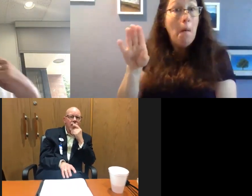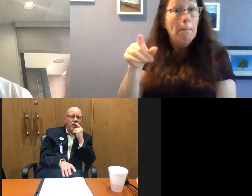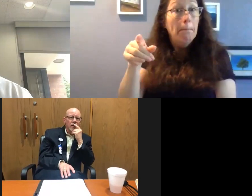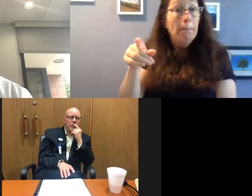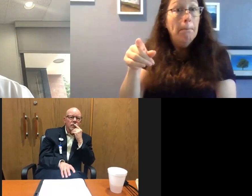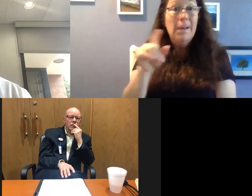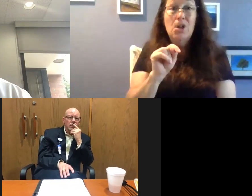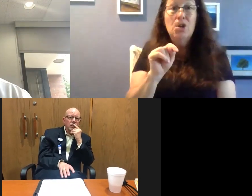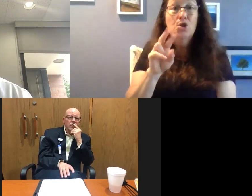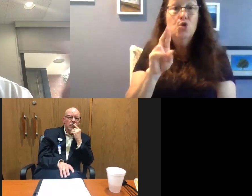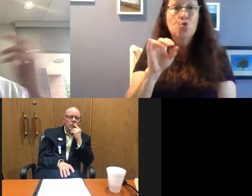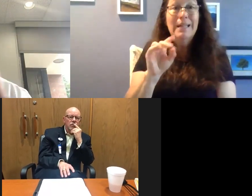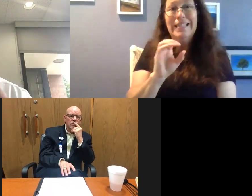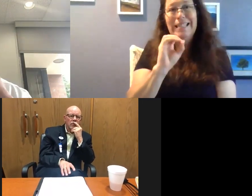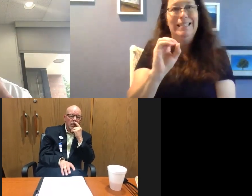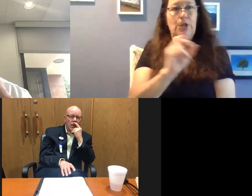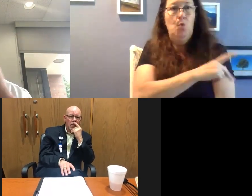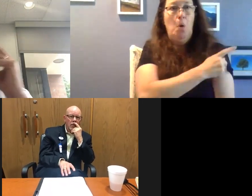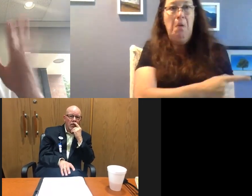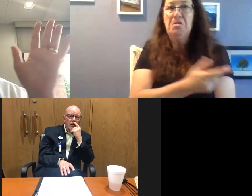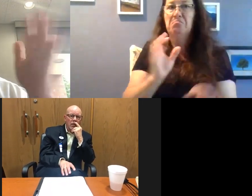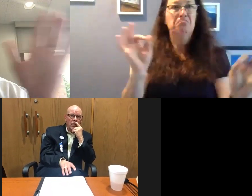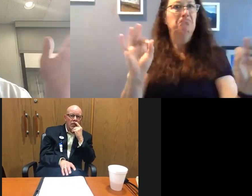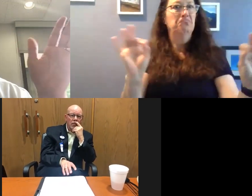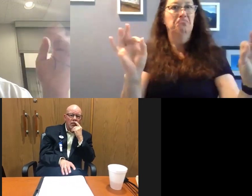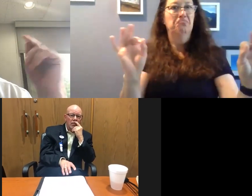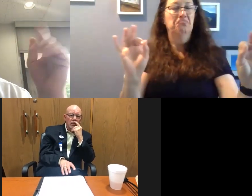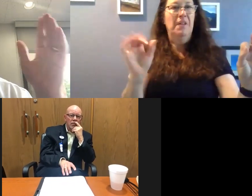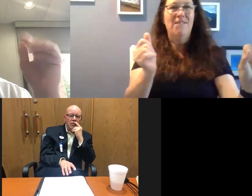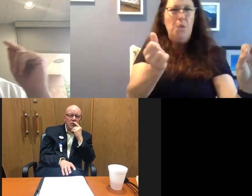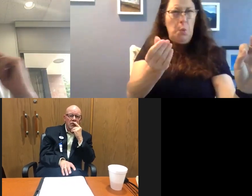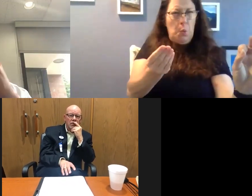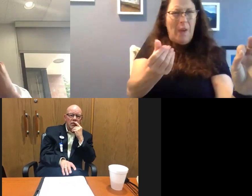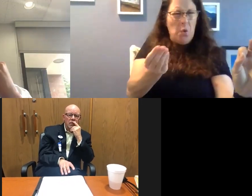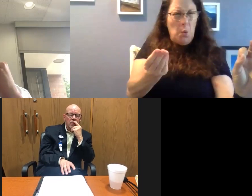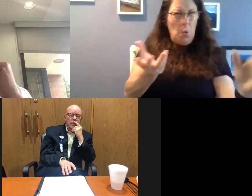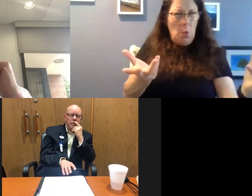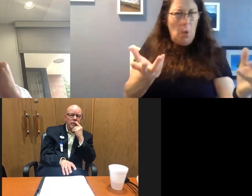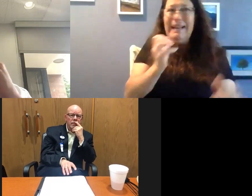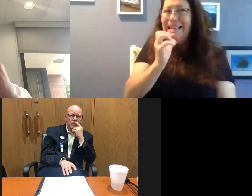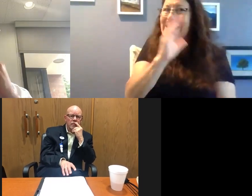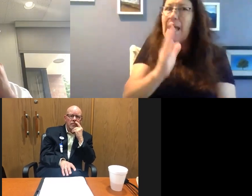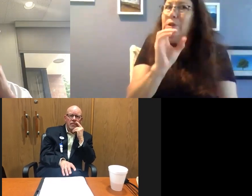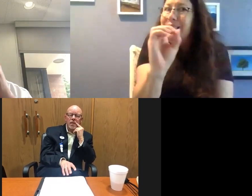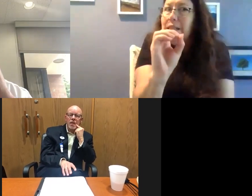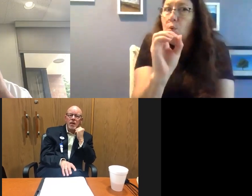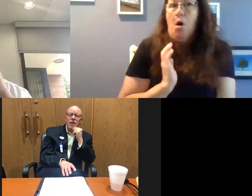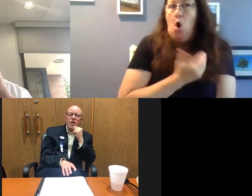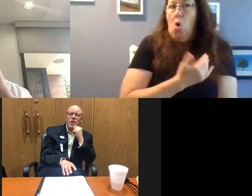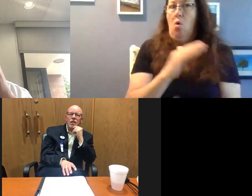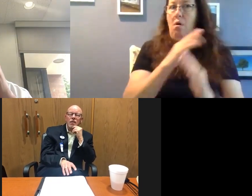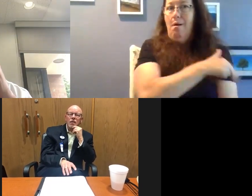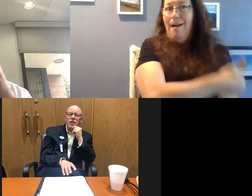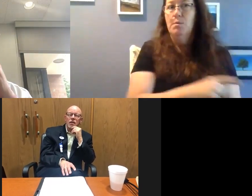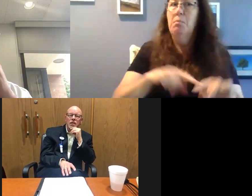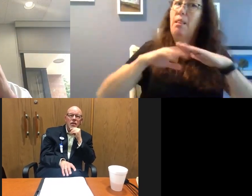Trinity was running zero patients. There were days where we were running very few patients, not quite zero, but very few, less than five.